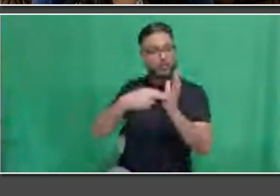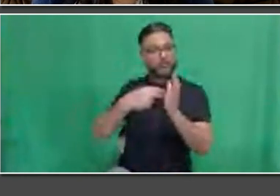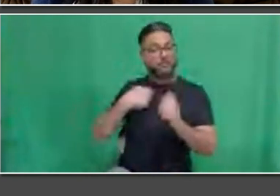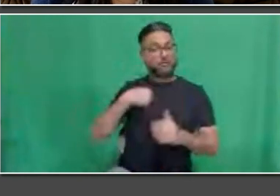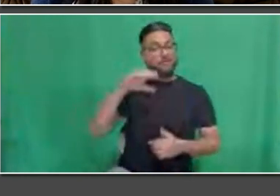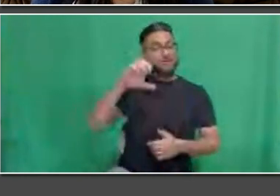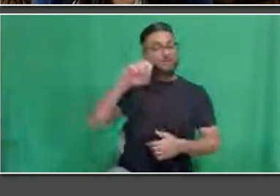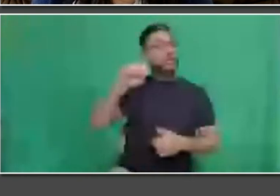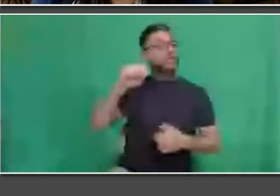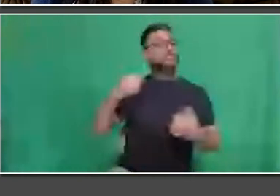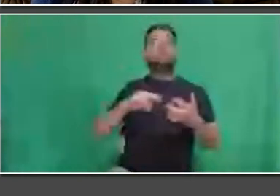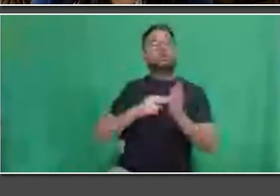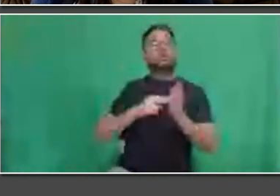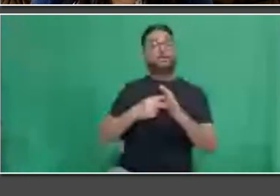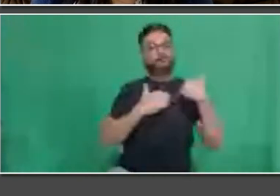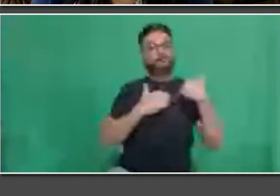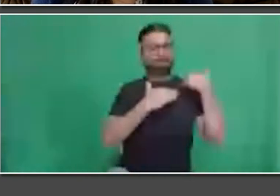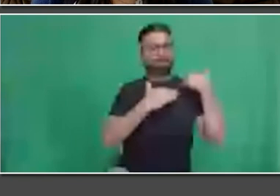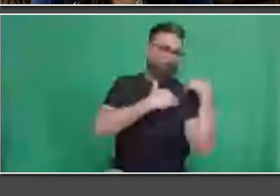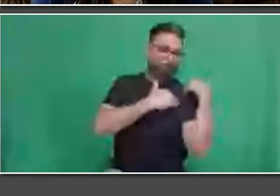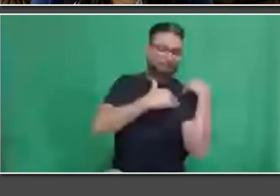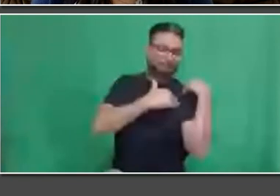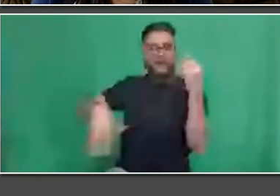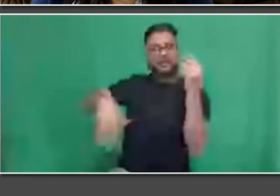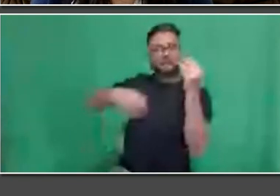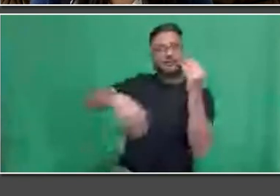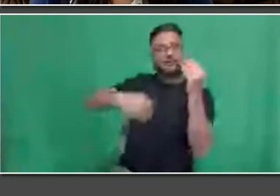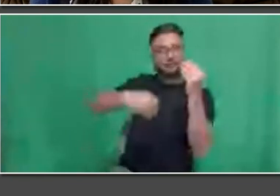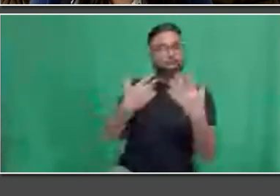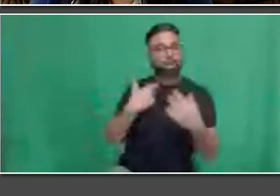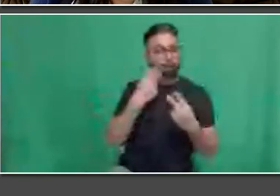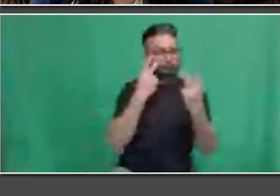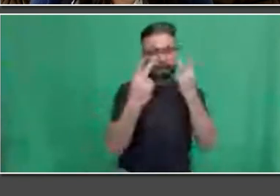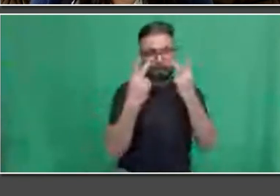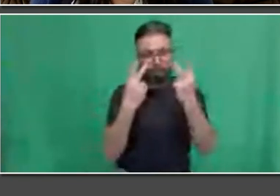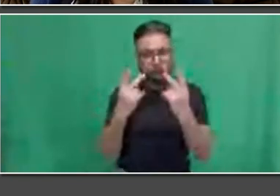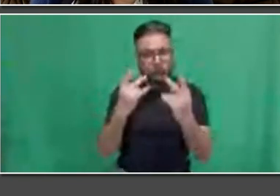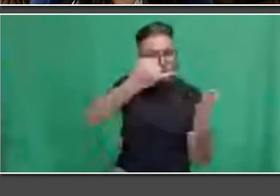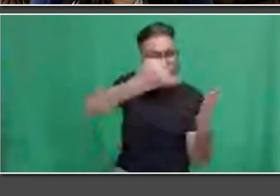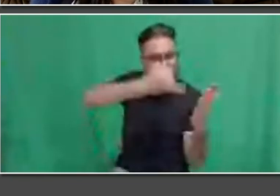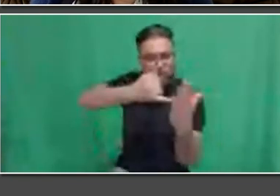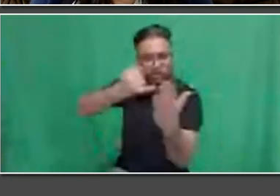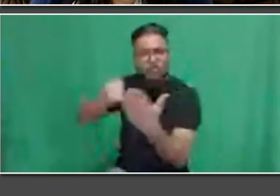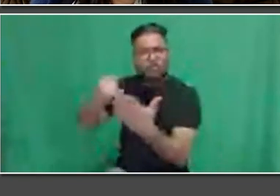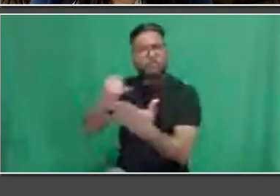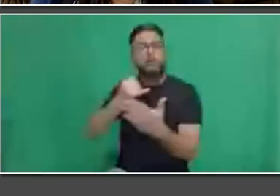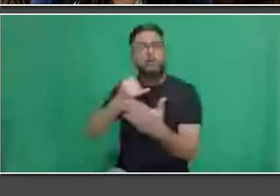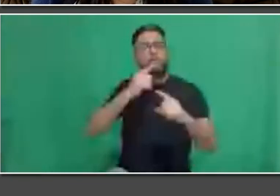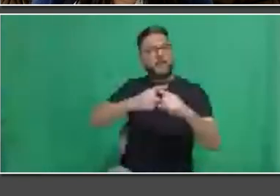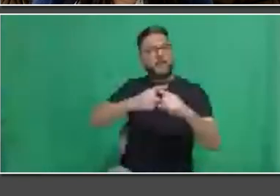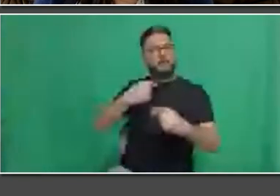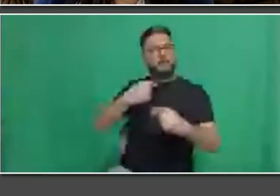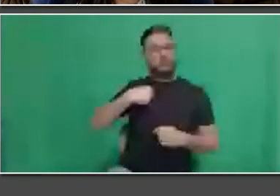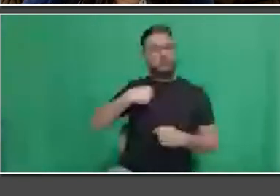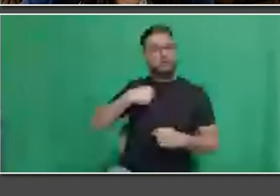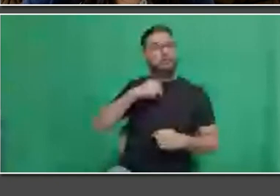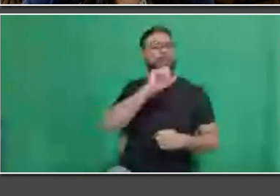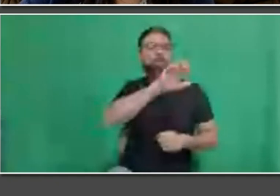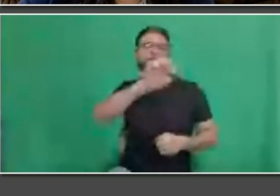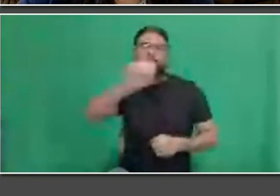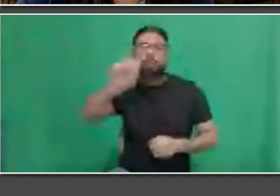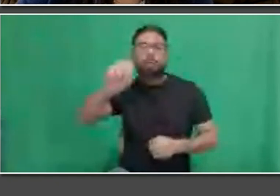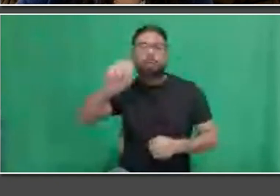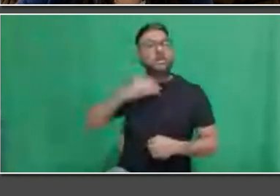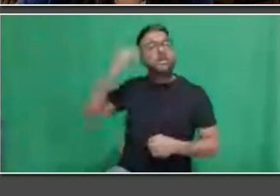packages, but to assist with design concepts as well. I really enjoy having a bit more of a say when it comes to